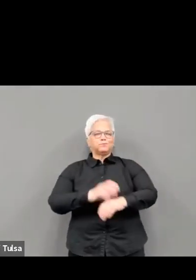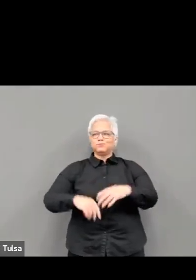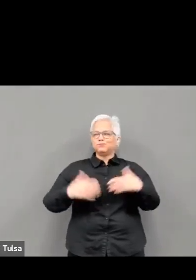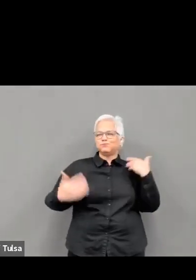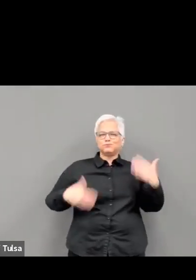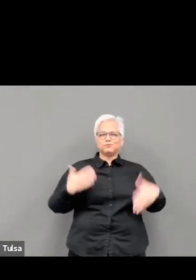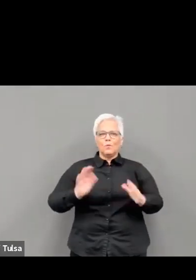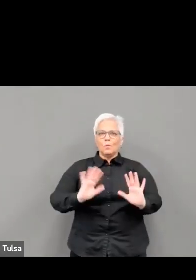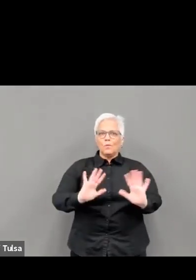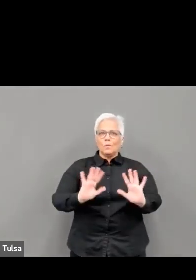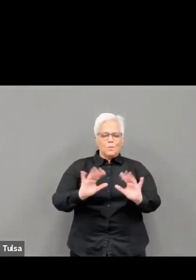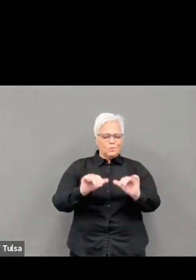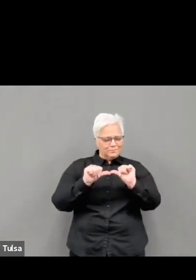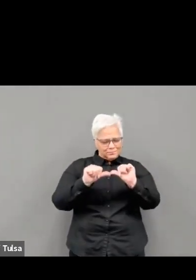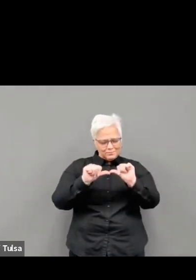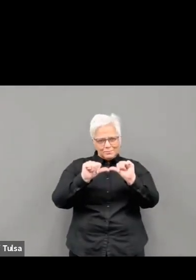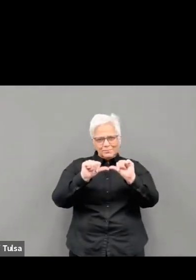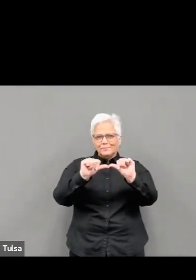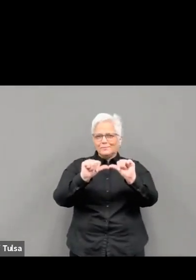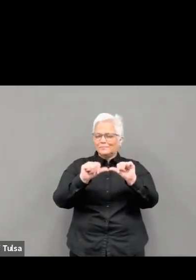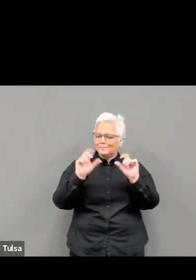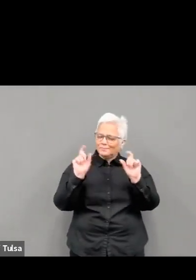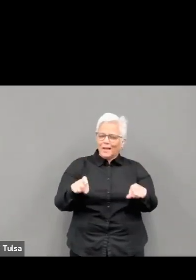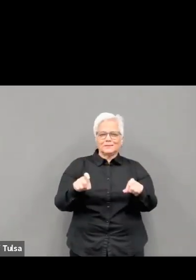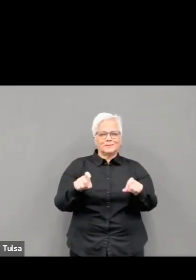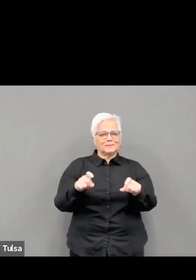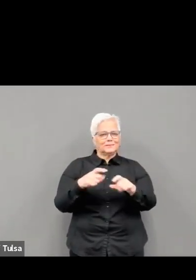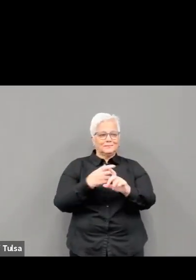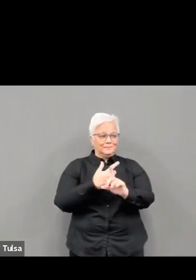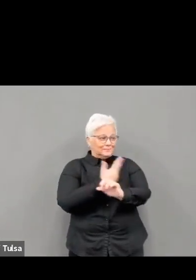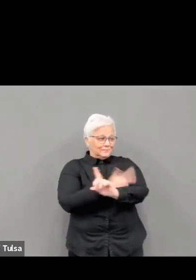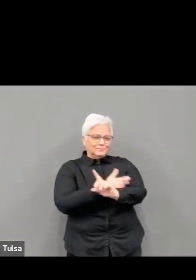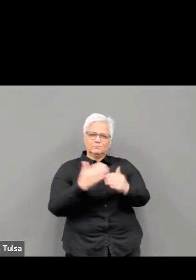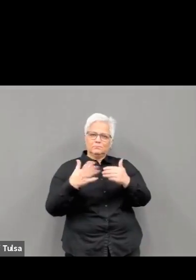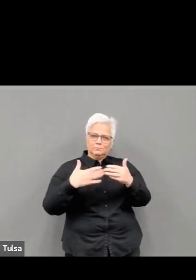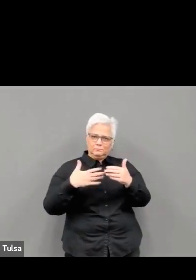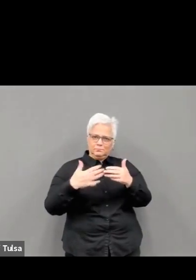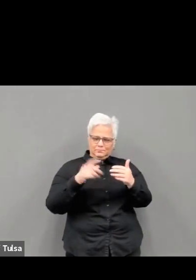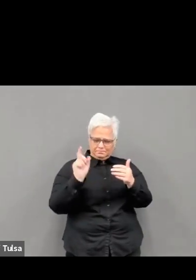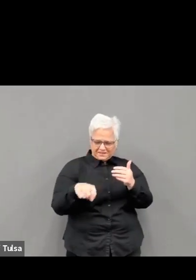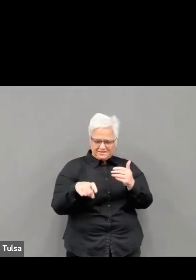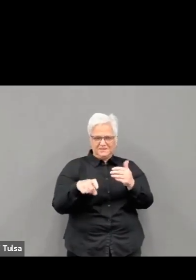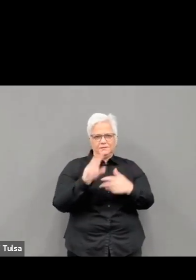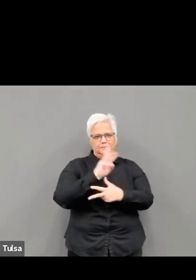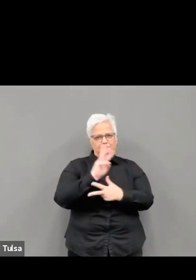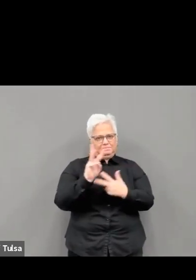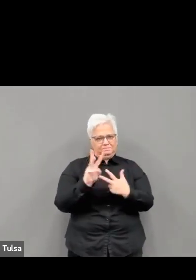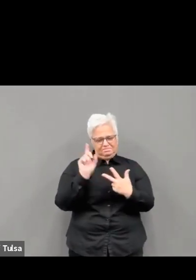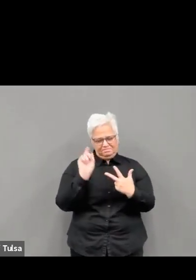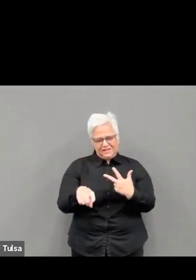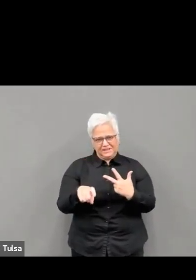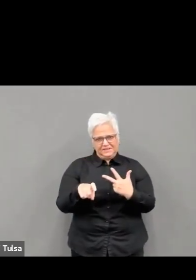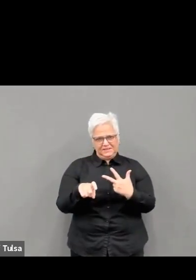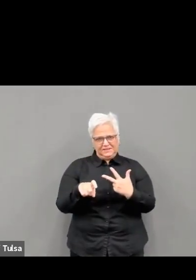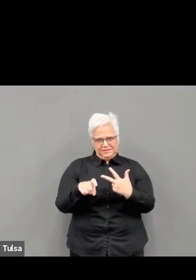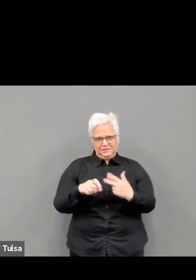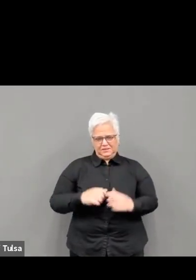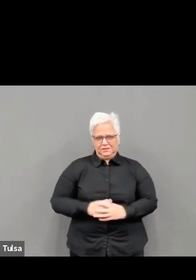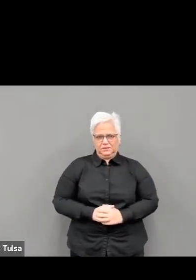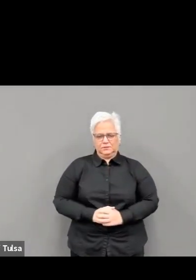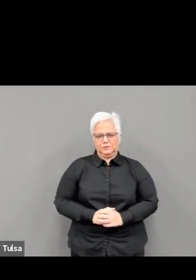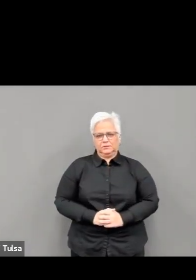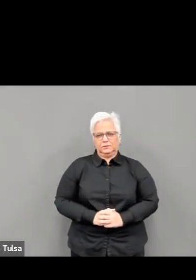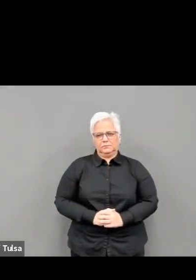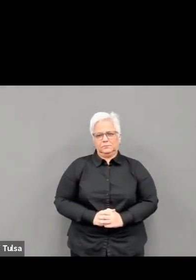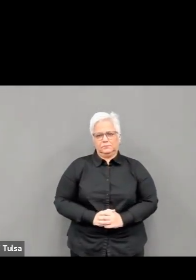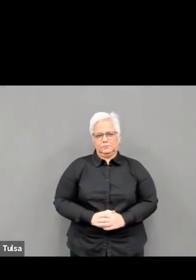recommendations and local city ordinances for mask wearing in public. THD will continue to evaluate the data